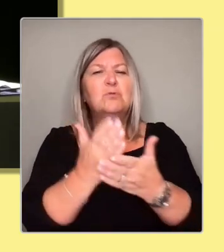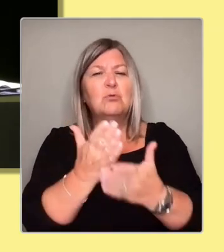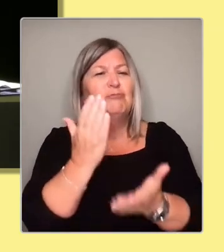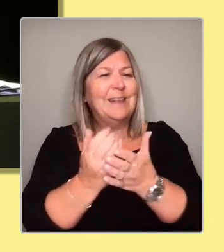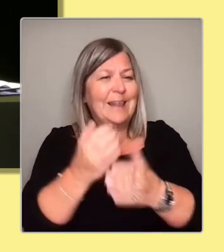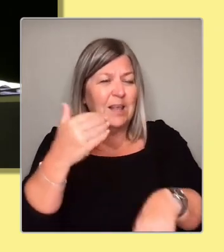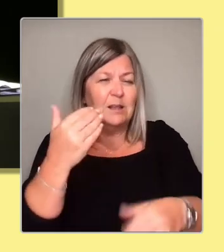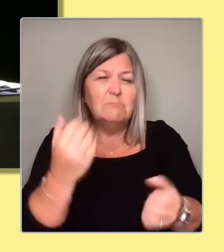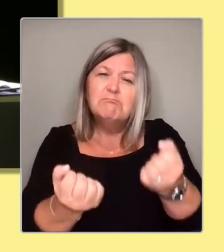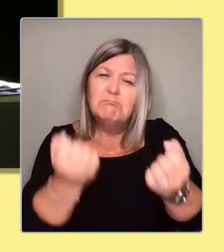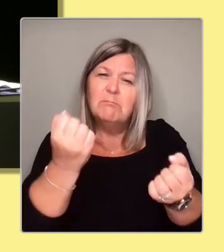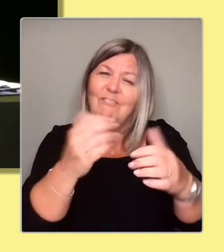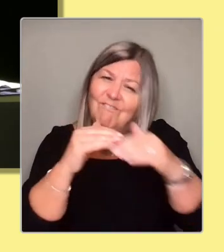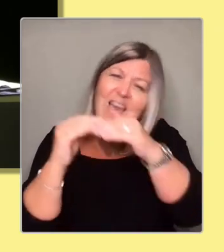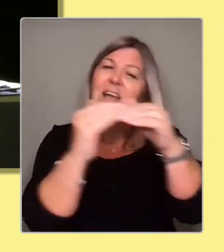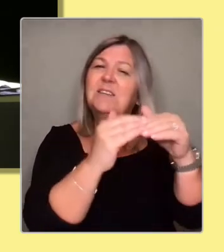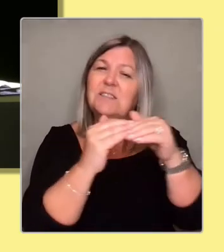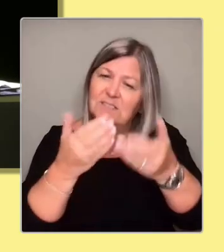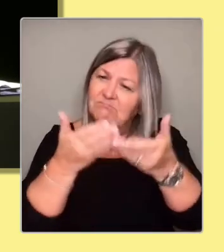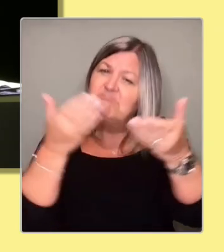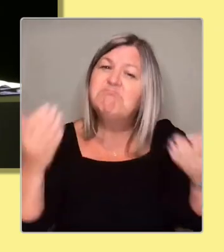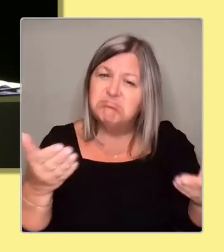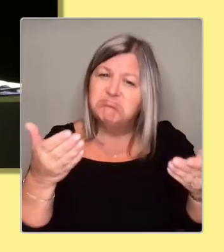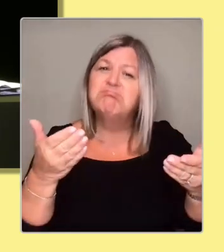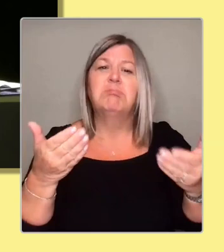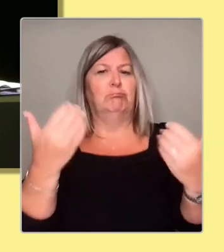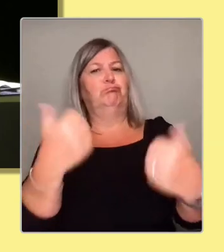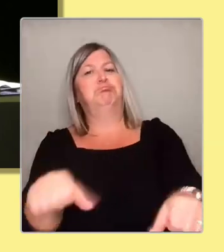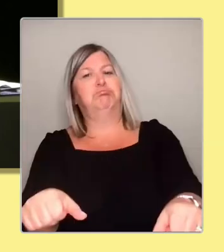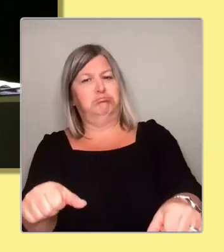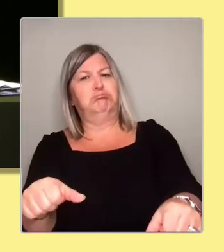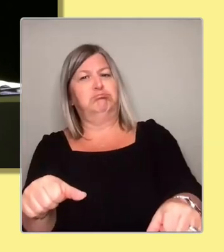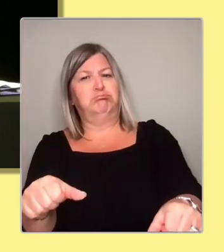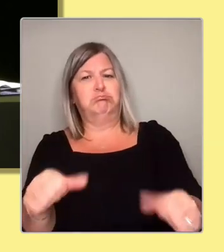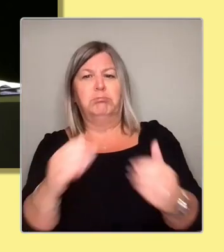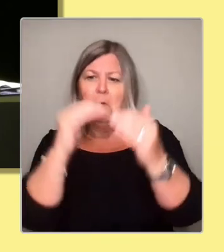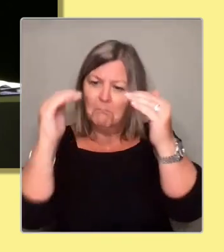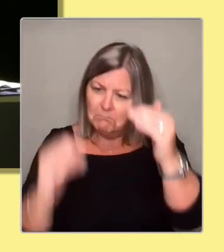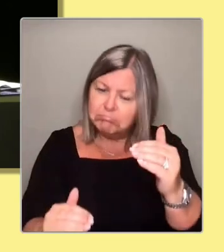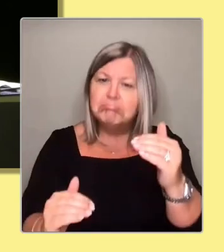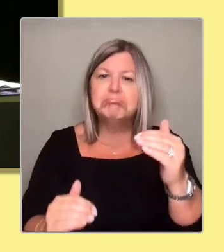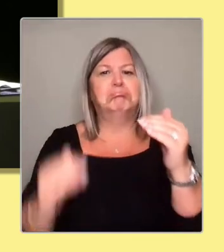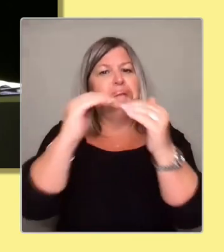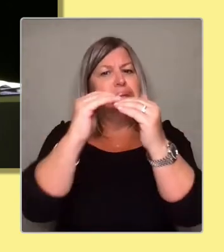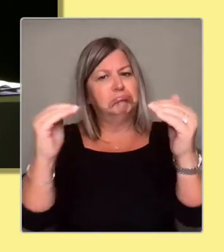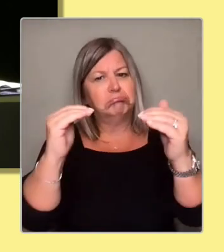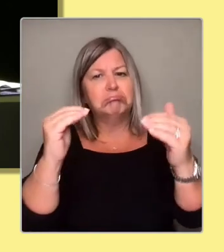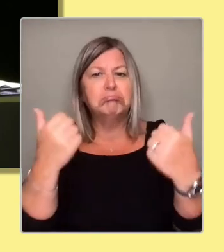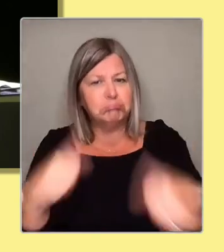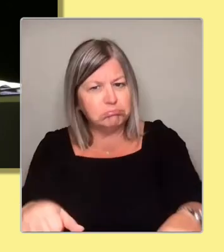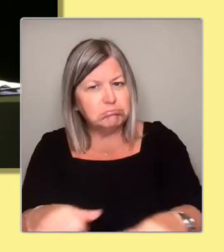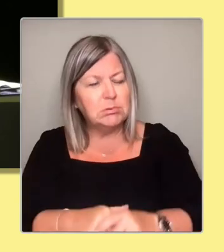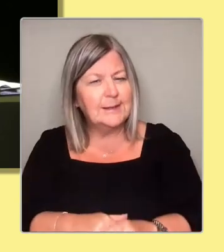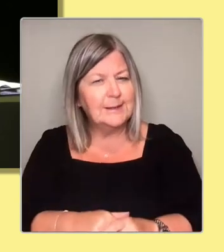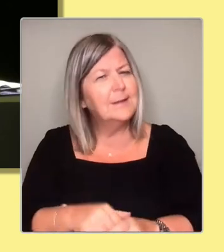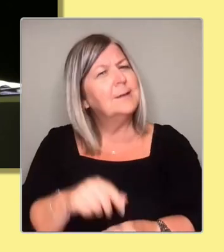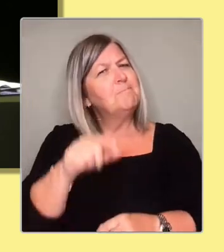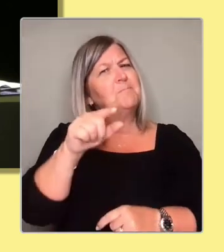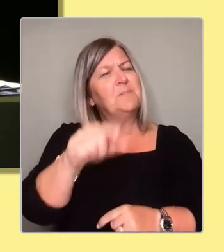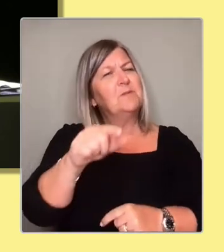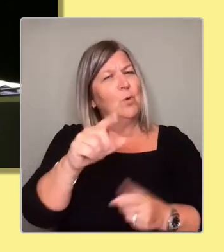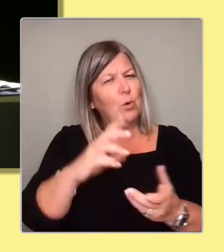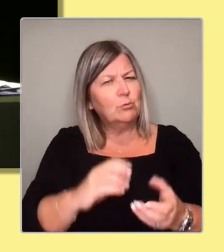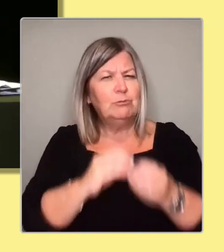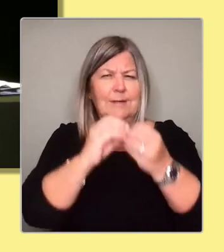And right now, as we're discussing and debating and considering, we need to create the space to think again